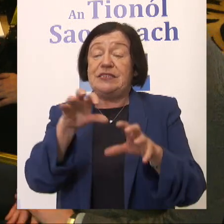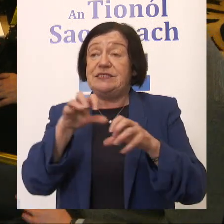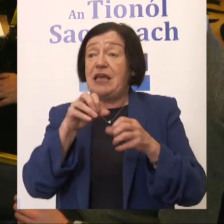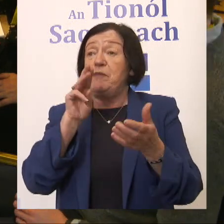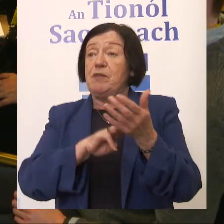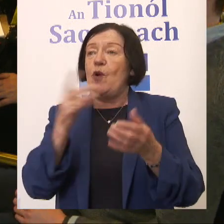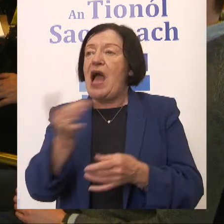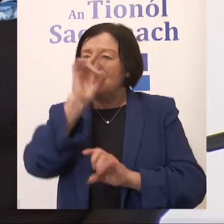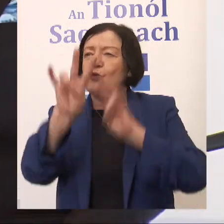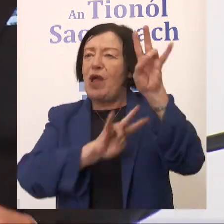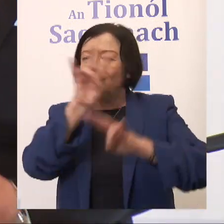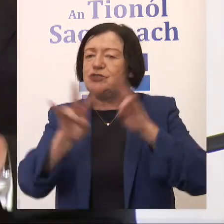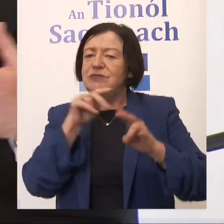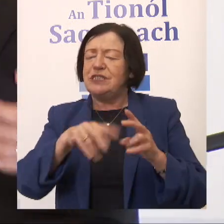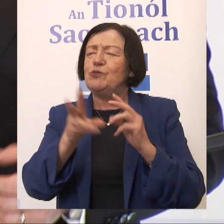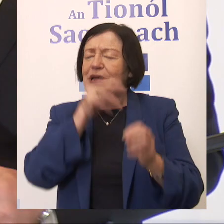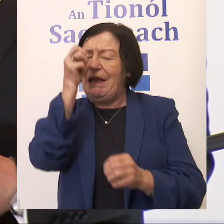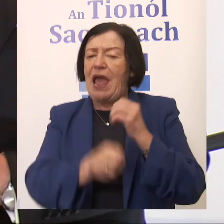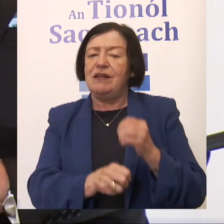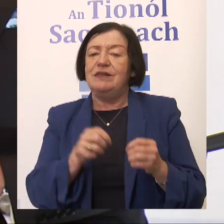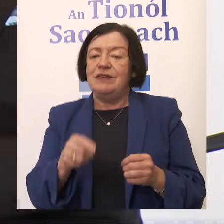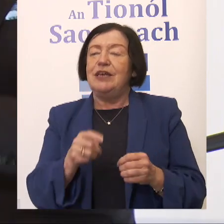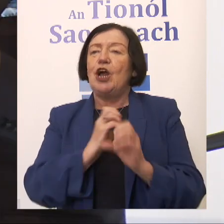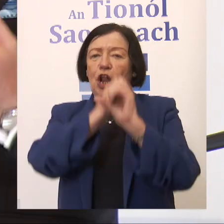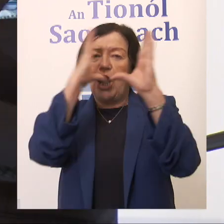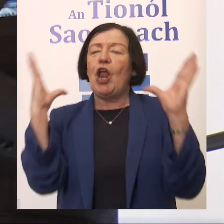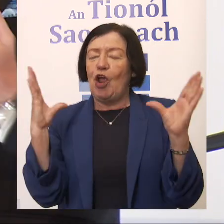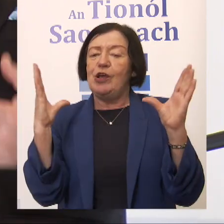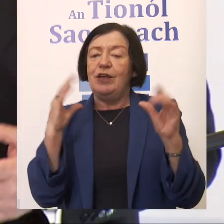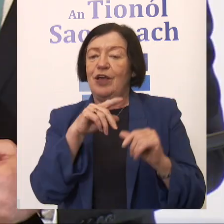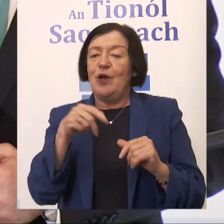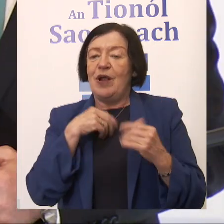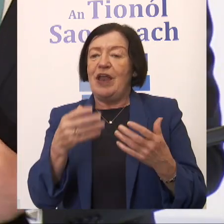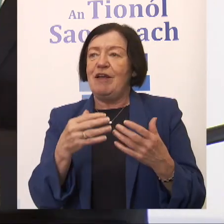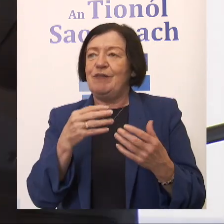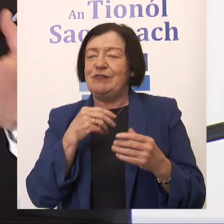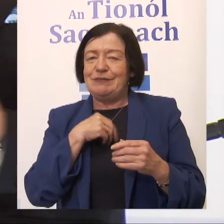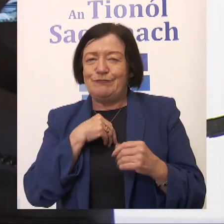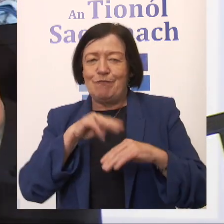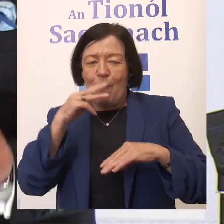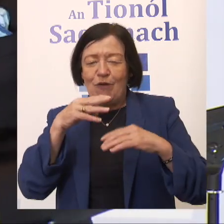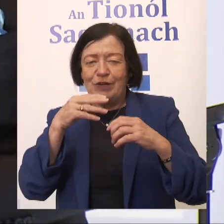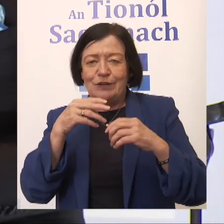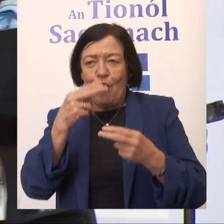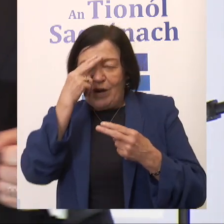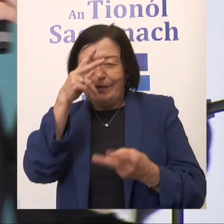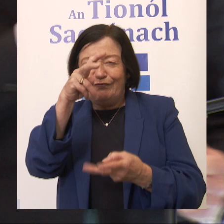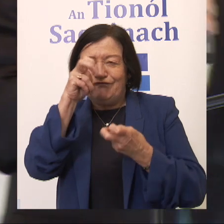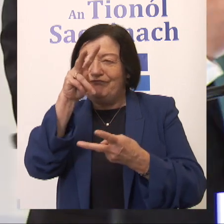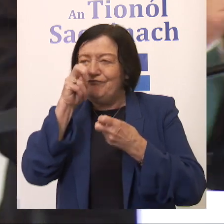who asked questions this weekend. So it's very obvious that we're beginning to find our feet. We're beginning to feel